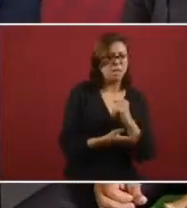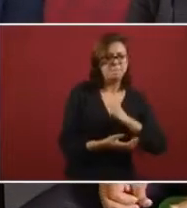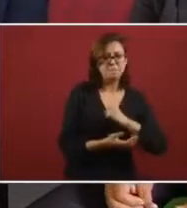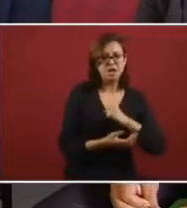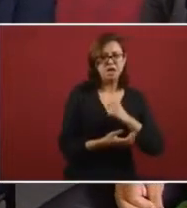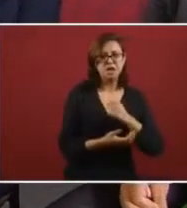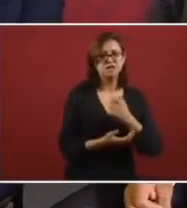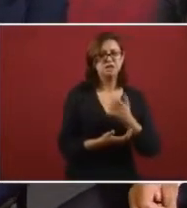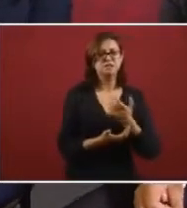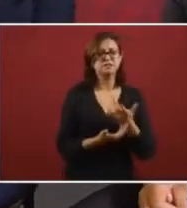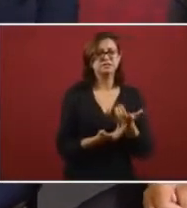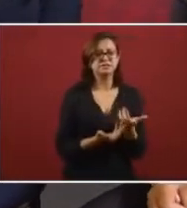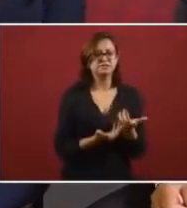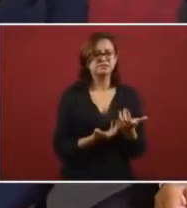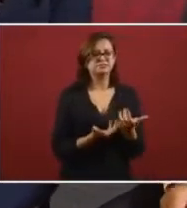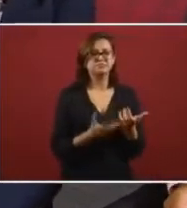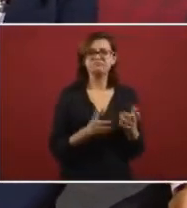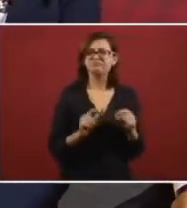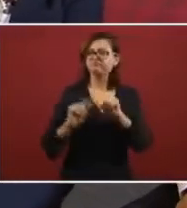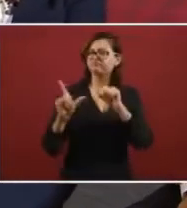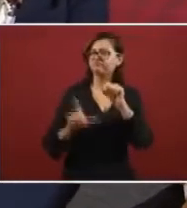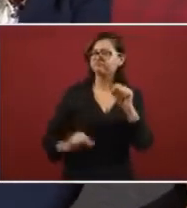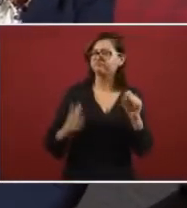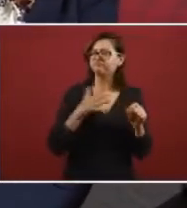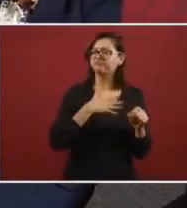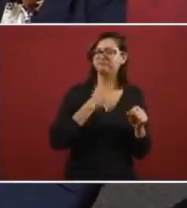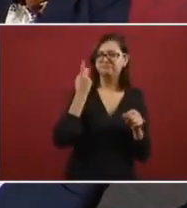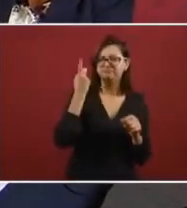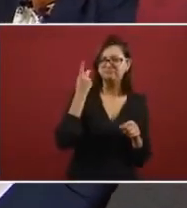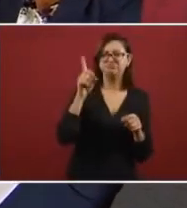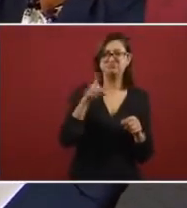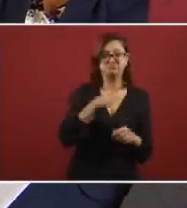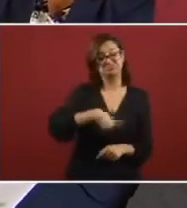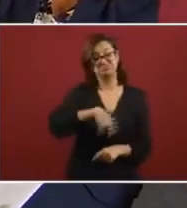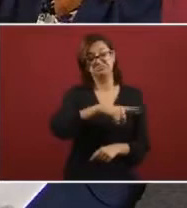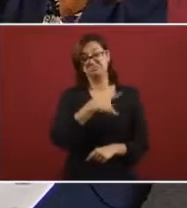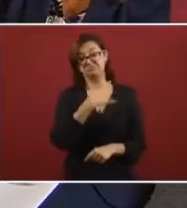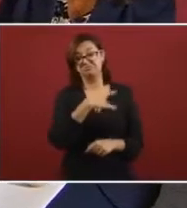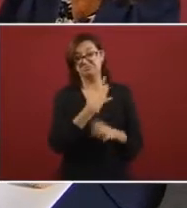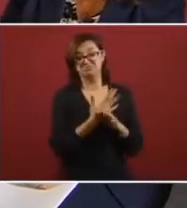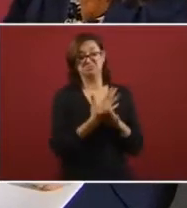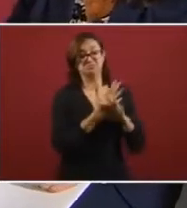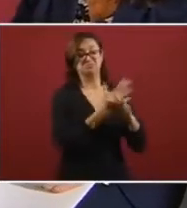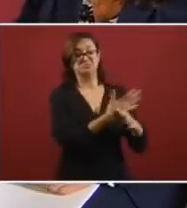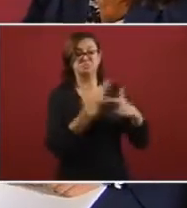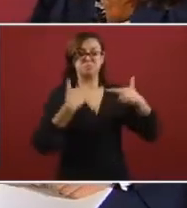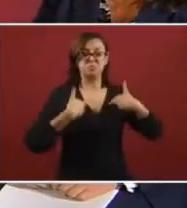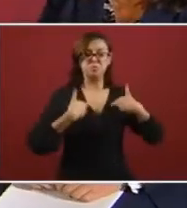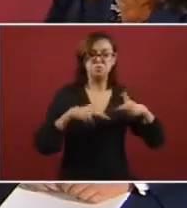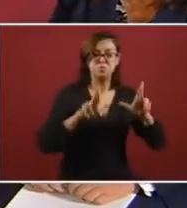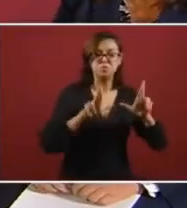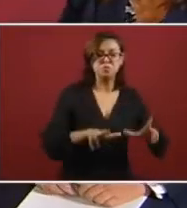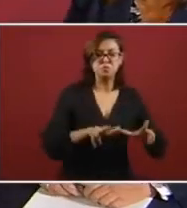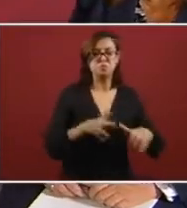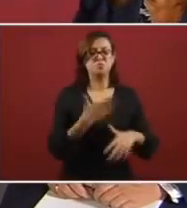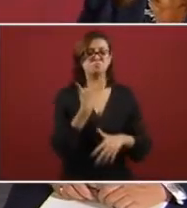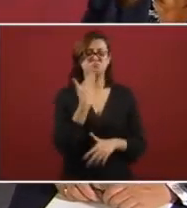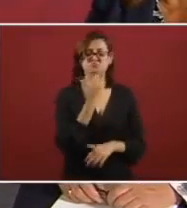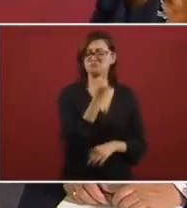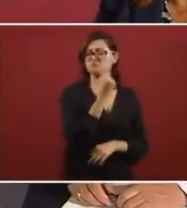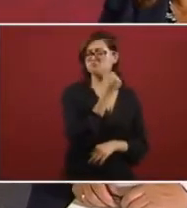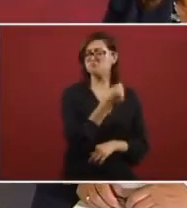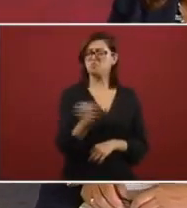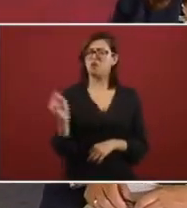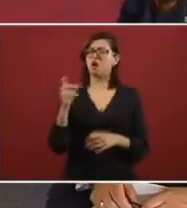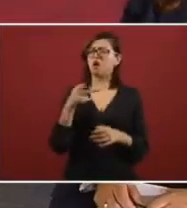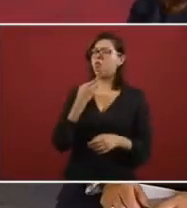to trafficking influences and they took the their